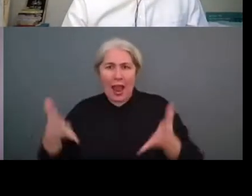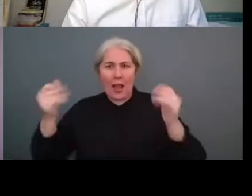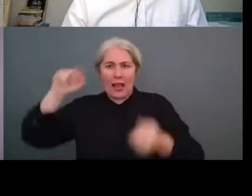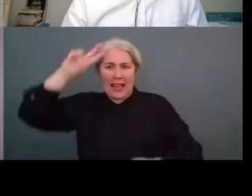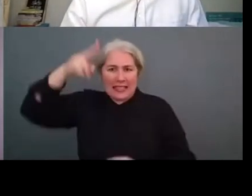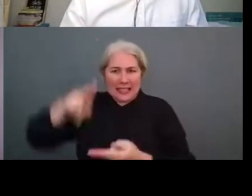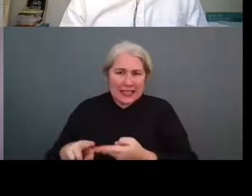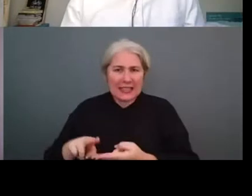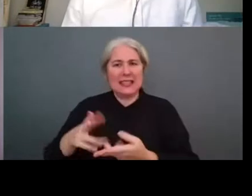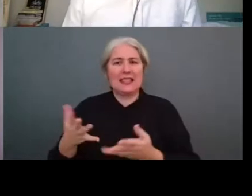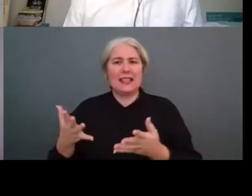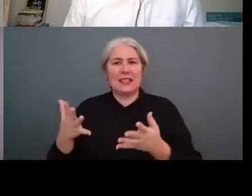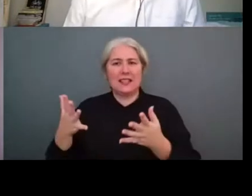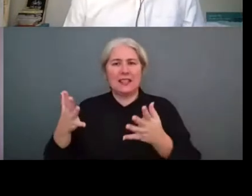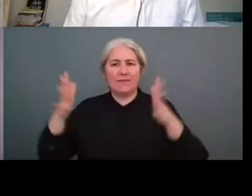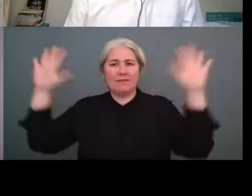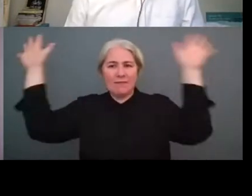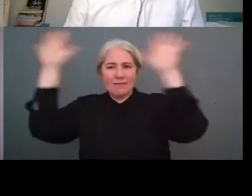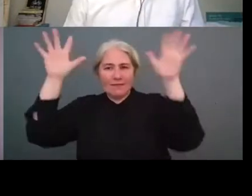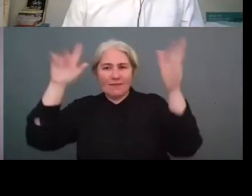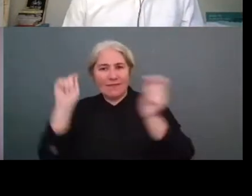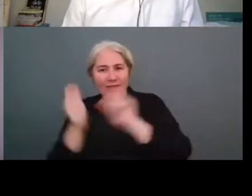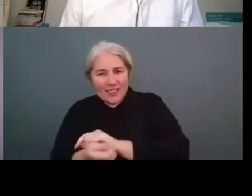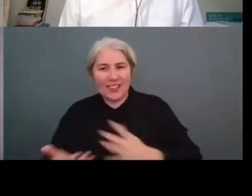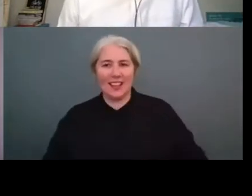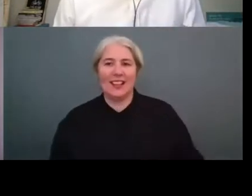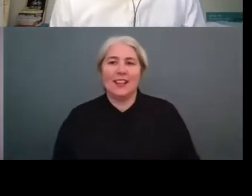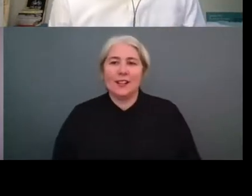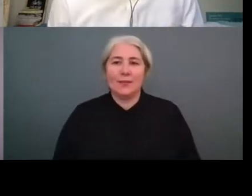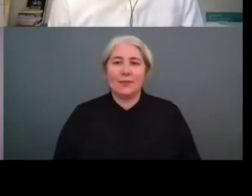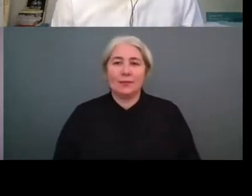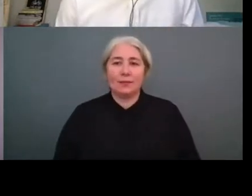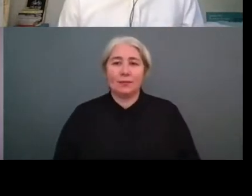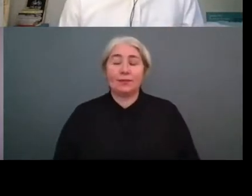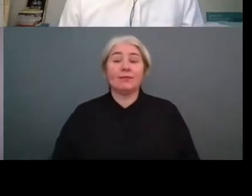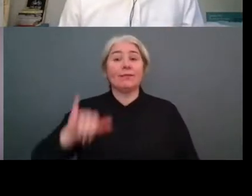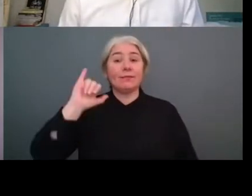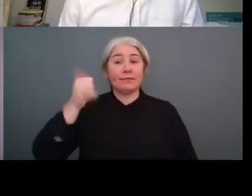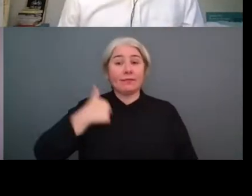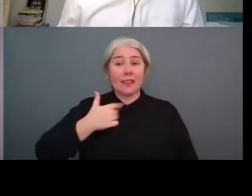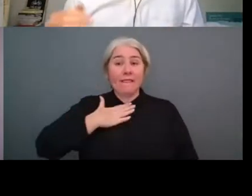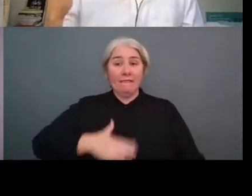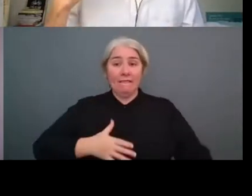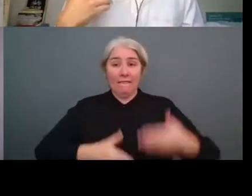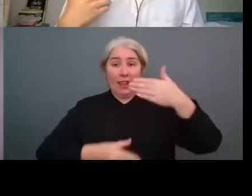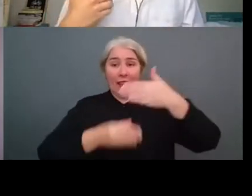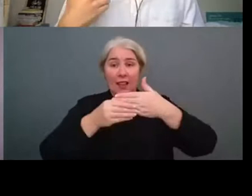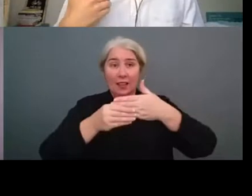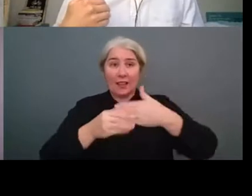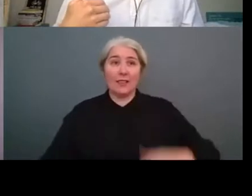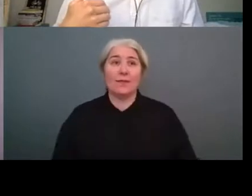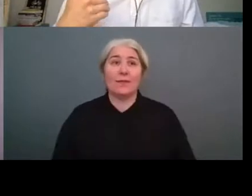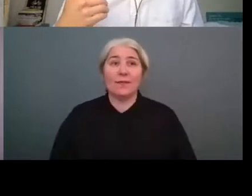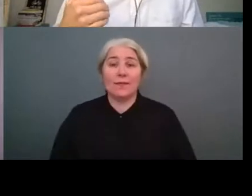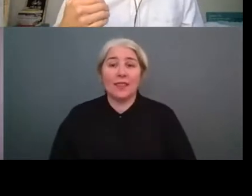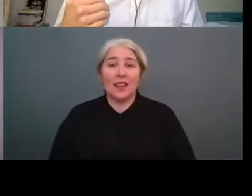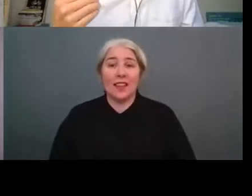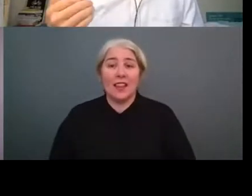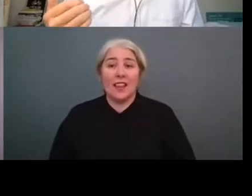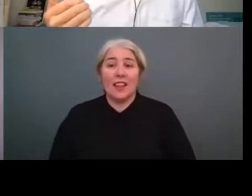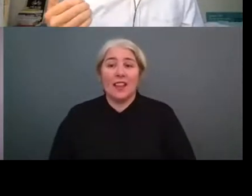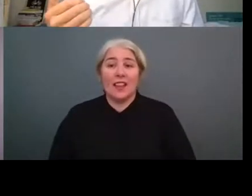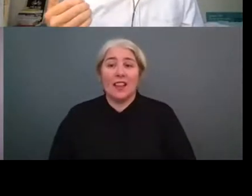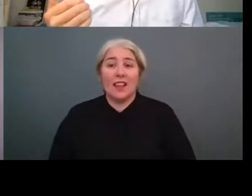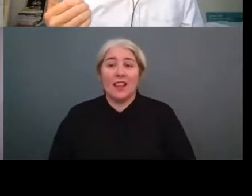and and maybe i i would like to add on that that um that's something that we had to go through with defeat